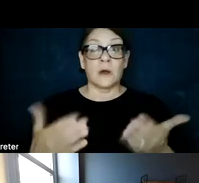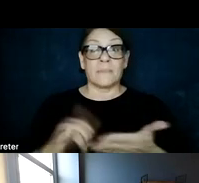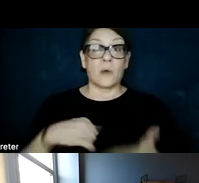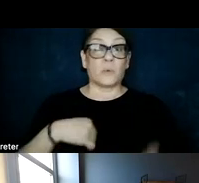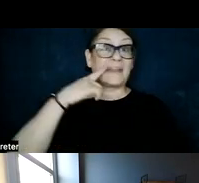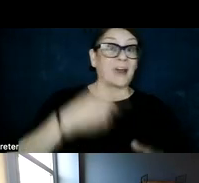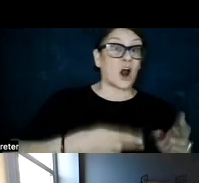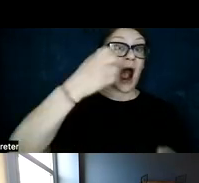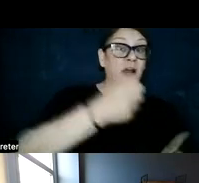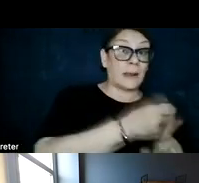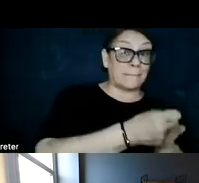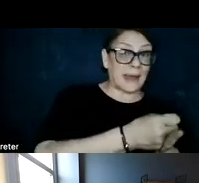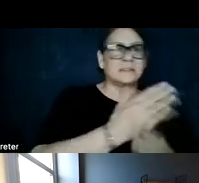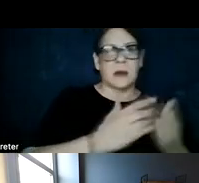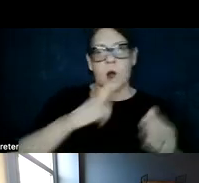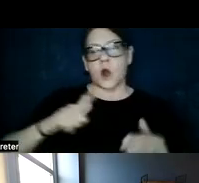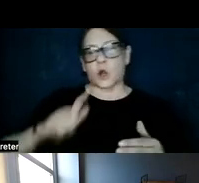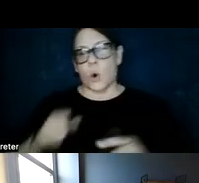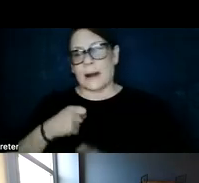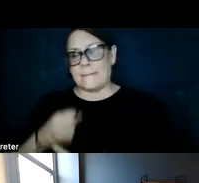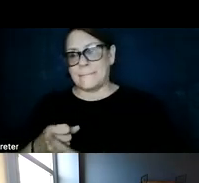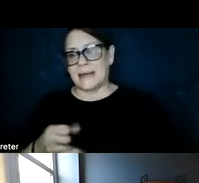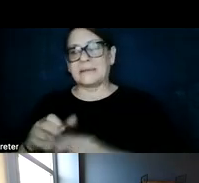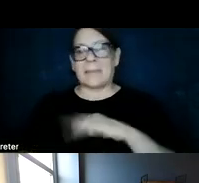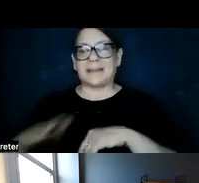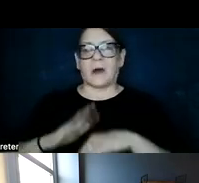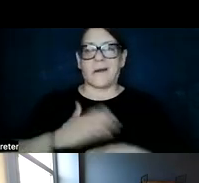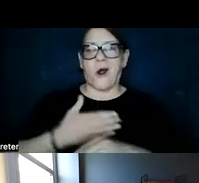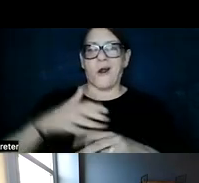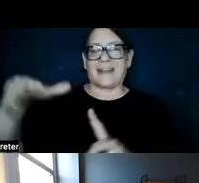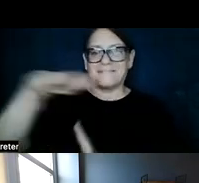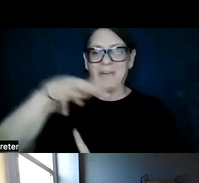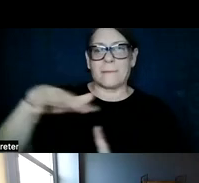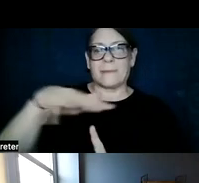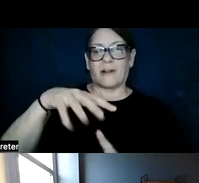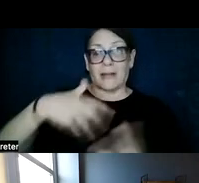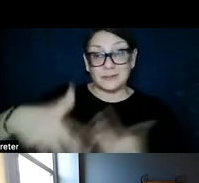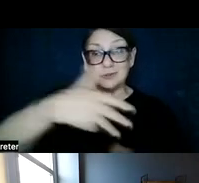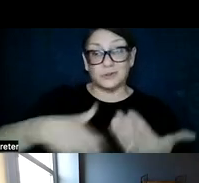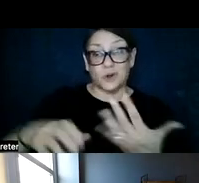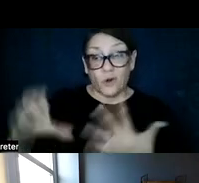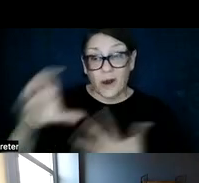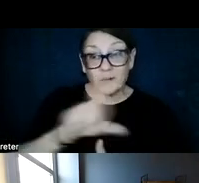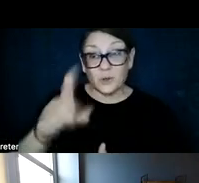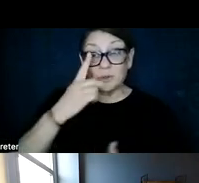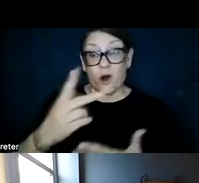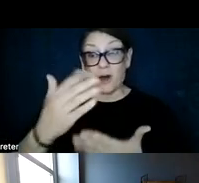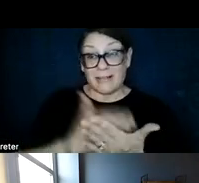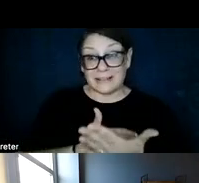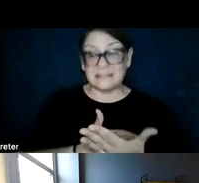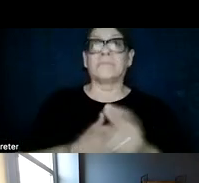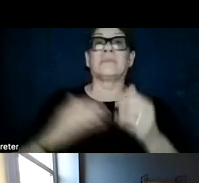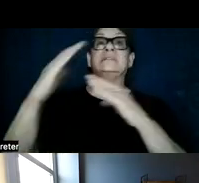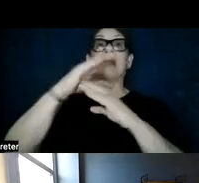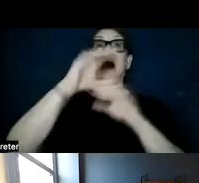that we've deemed lower impact based on all of that environmental and social criteria that you saw earlier. On the top row,